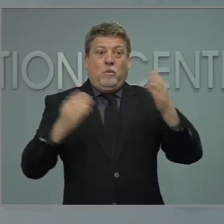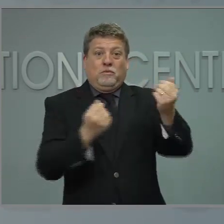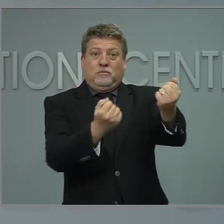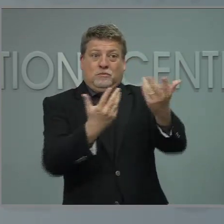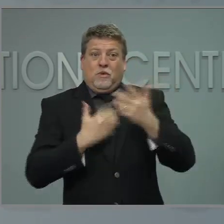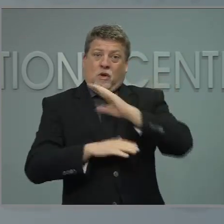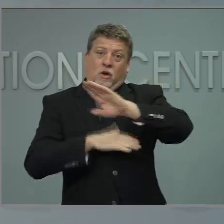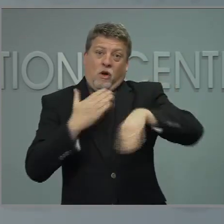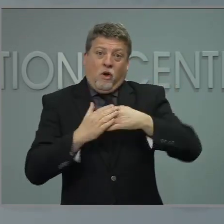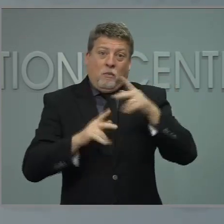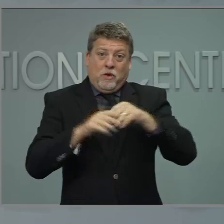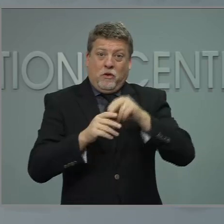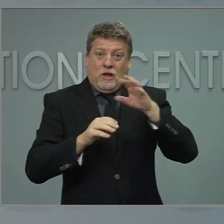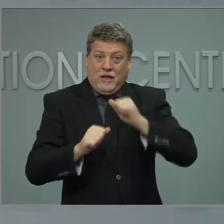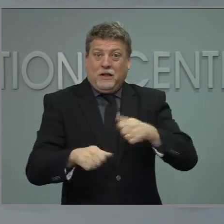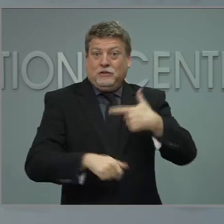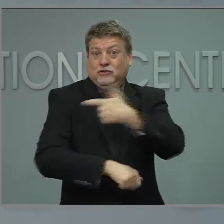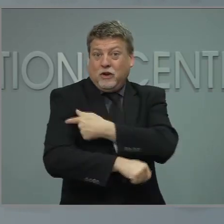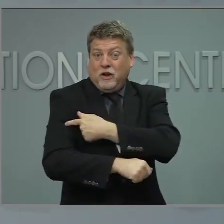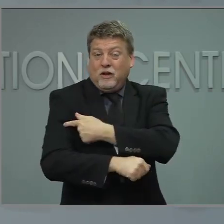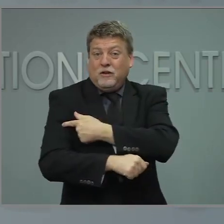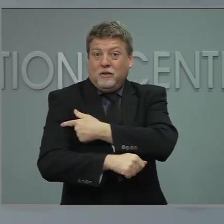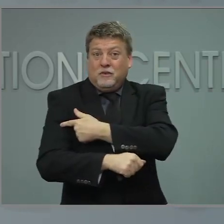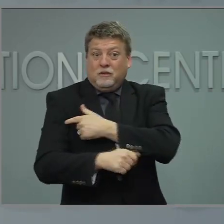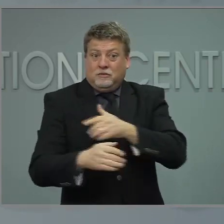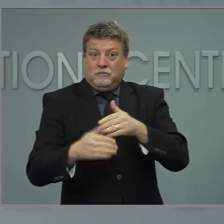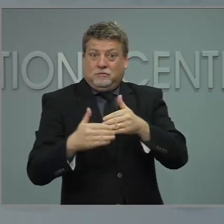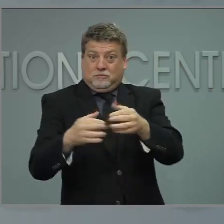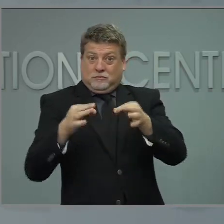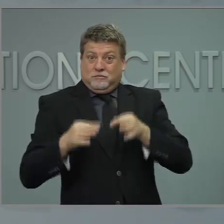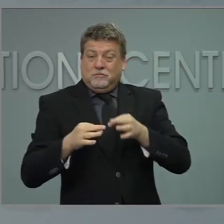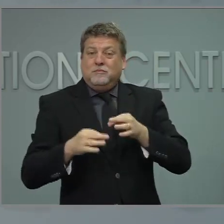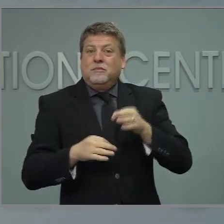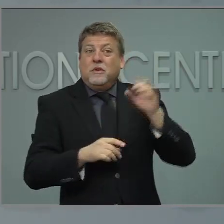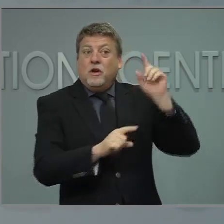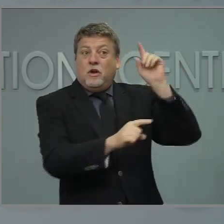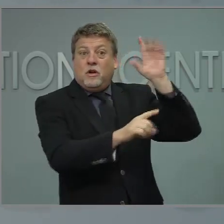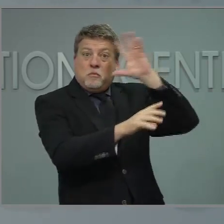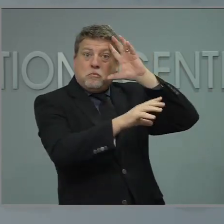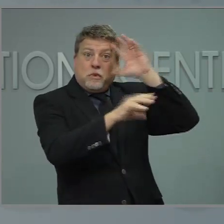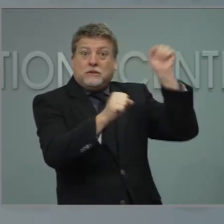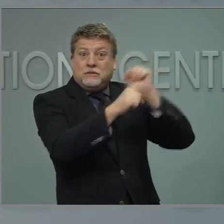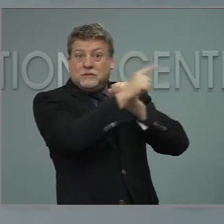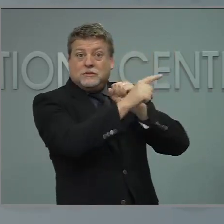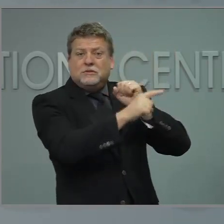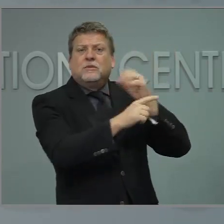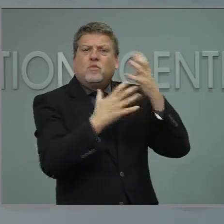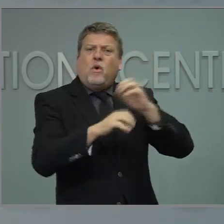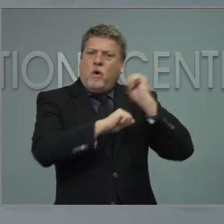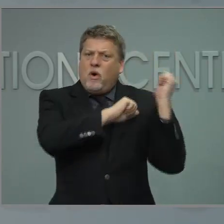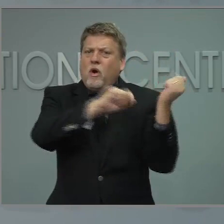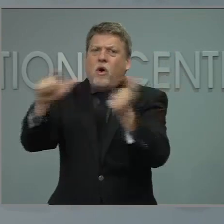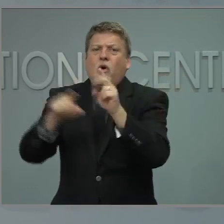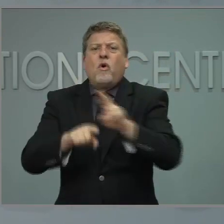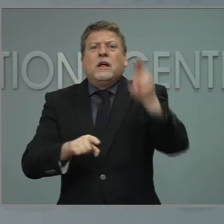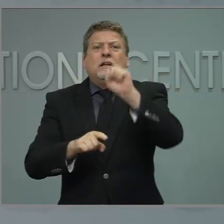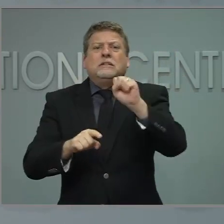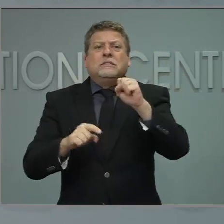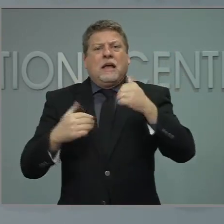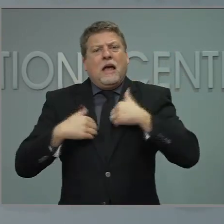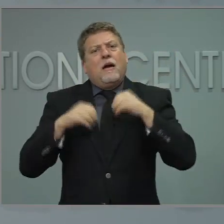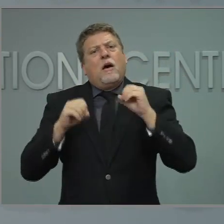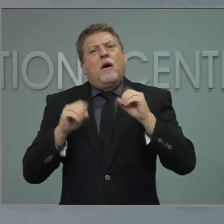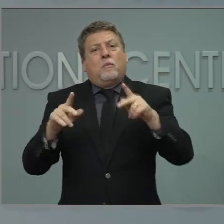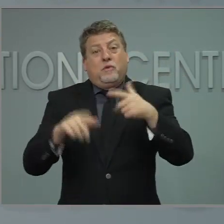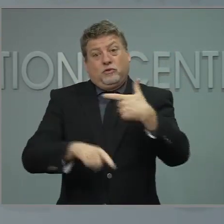We're not there yet, but in the next couple of months we'll have enough supply for everyone who wants a vaccine to